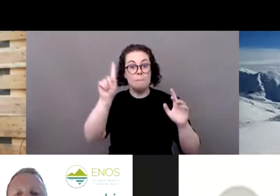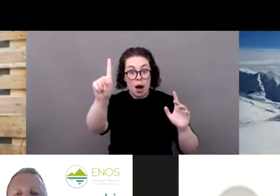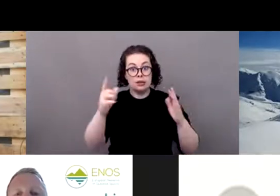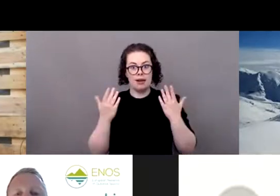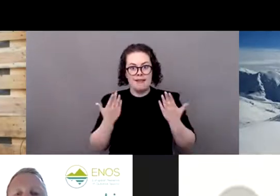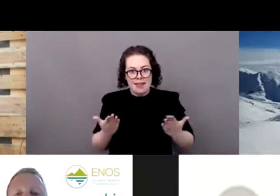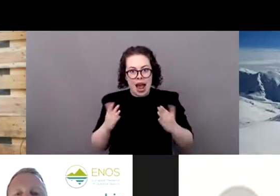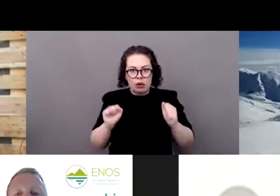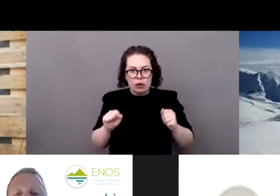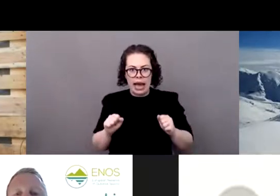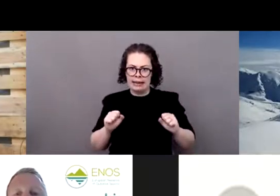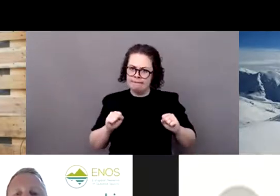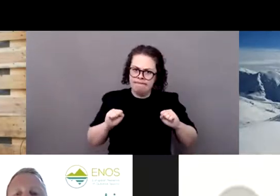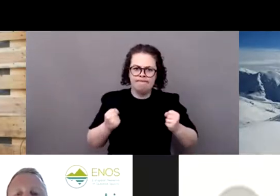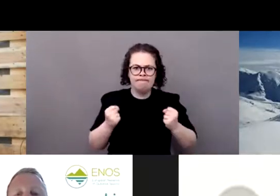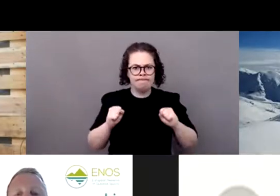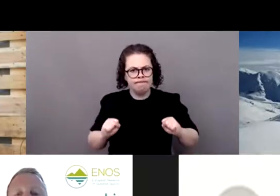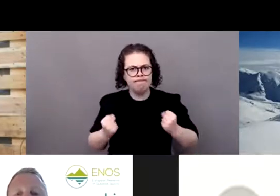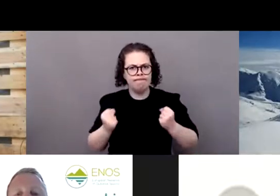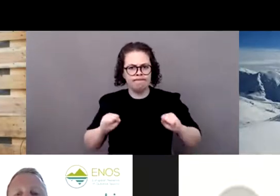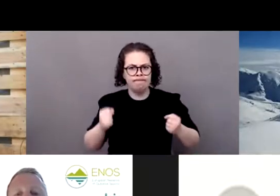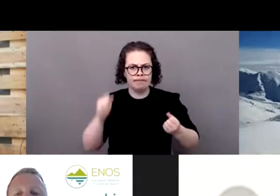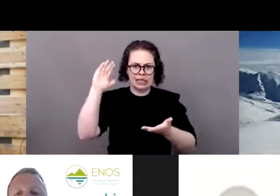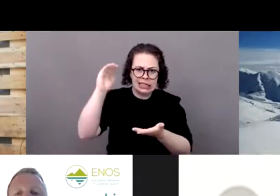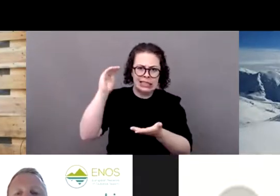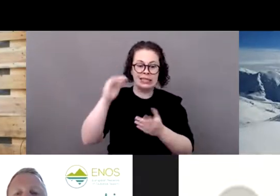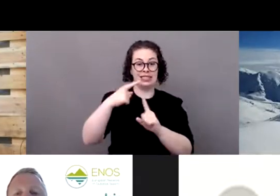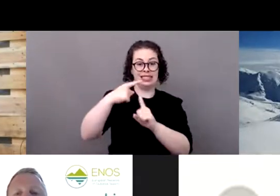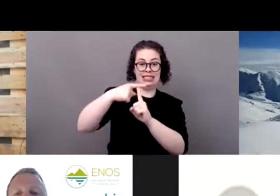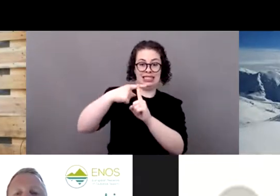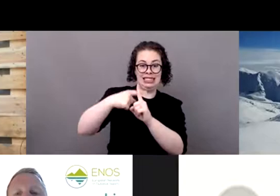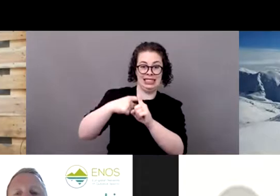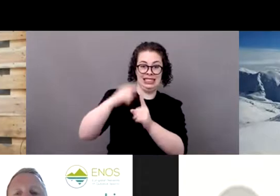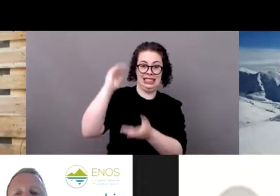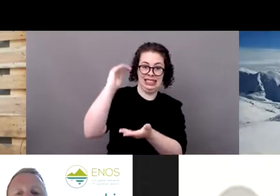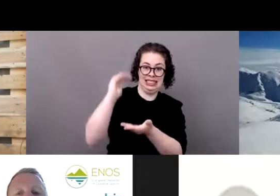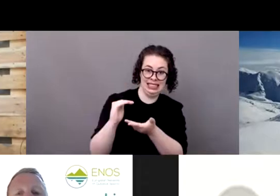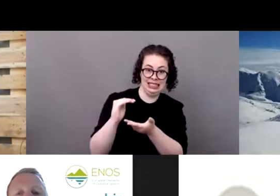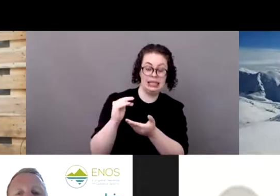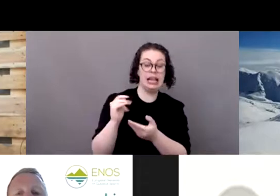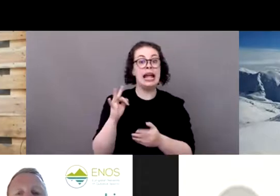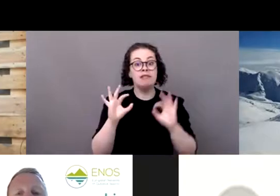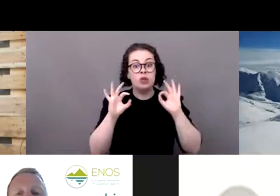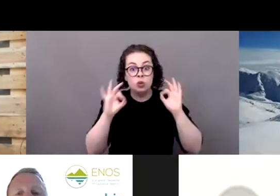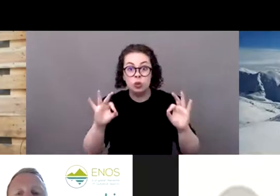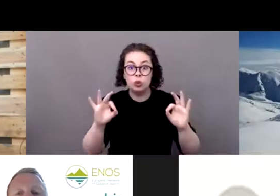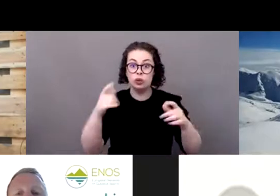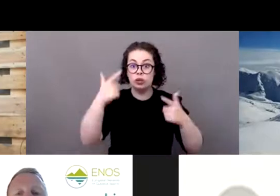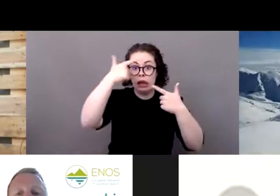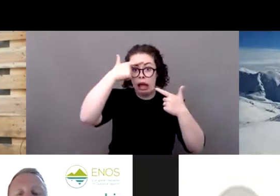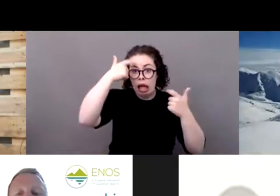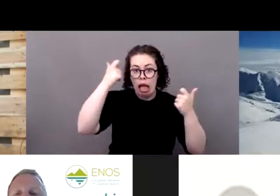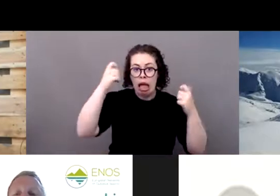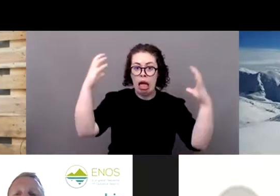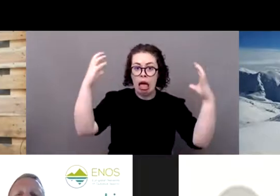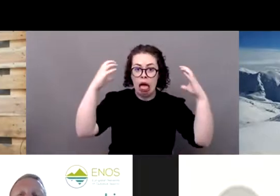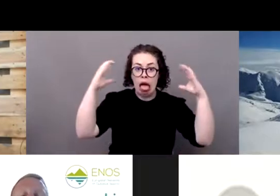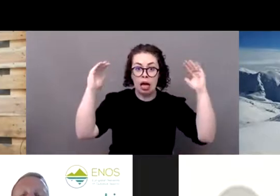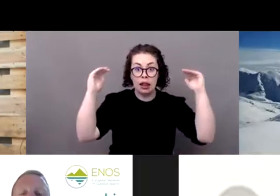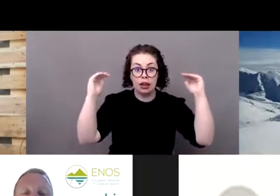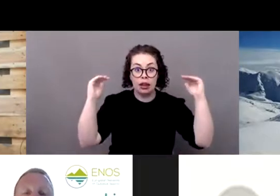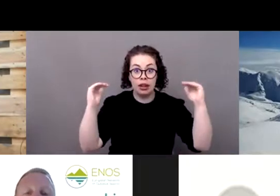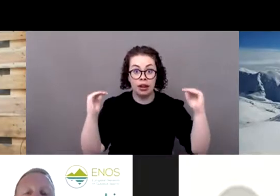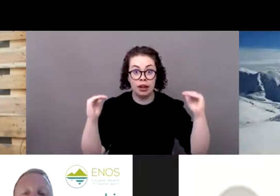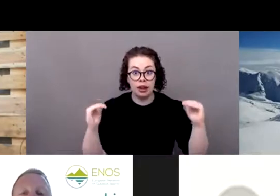obviously has a lot of consequences for our outdoor sports, but also for the social aspects and the